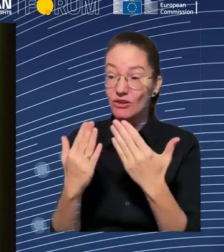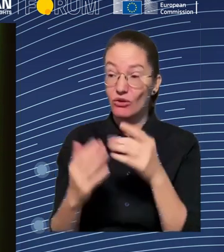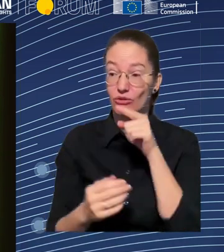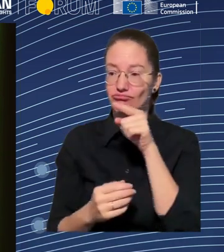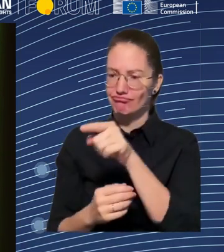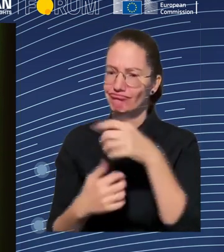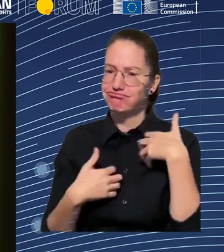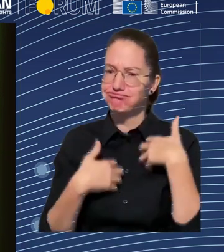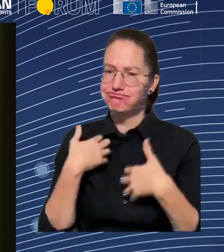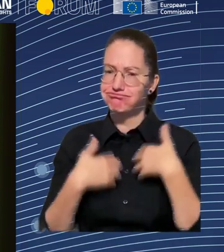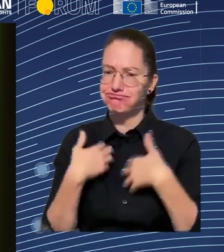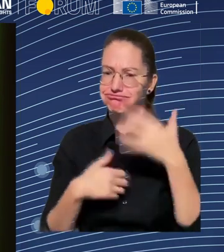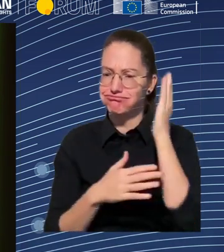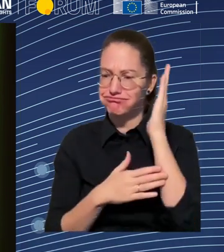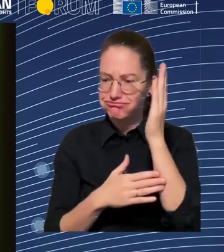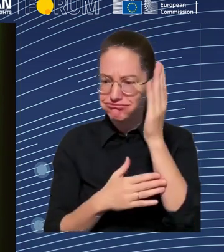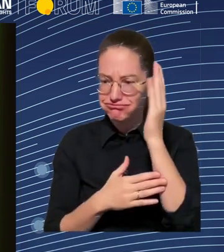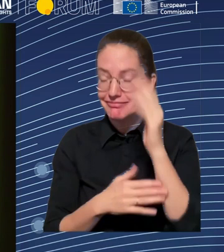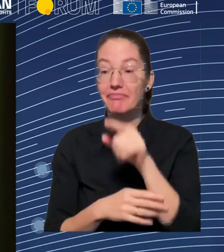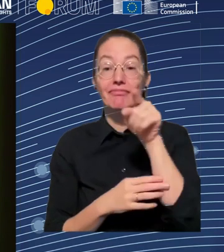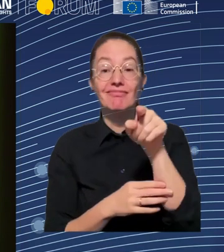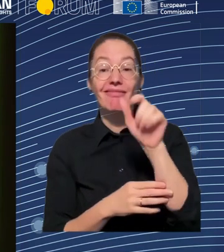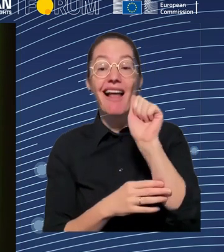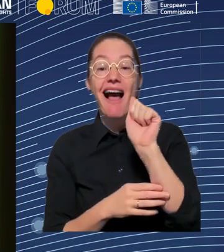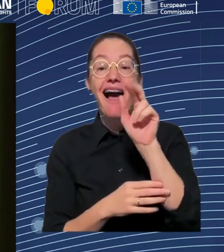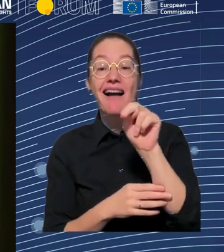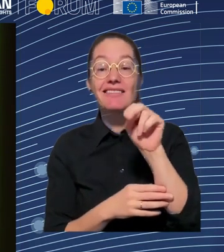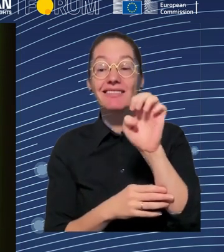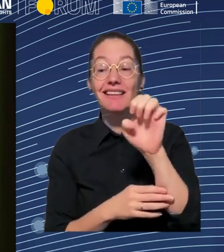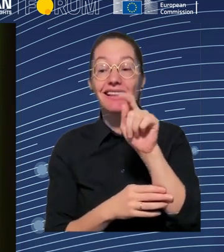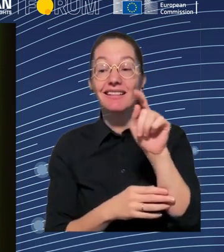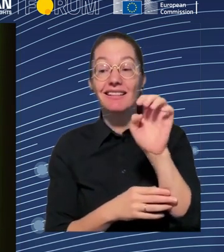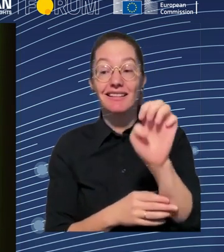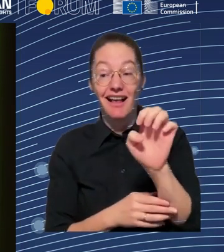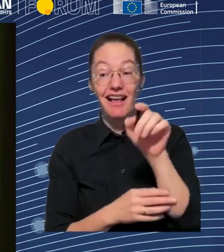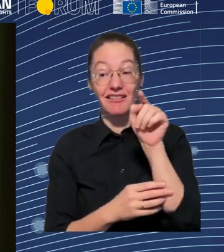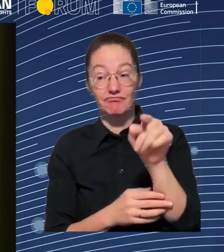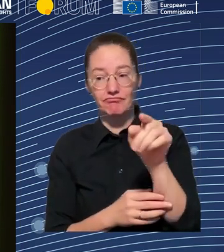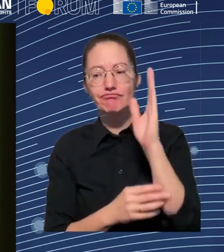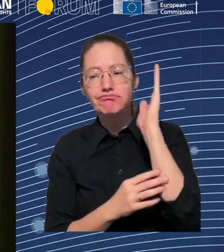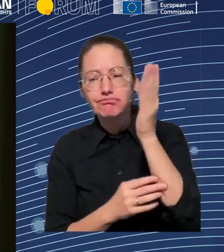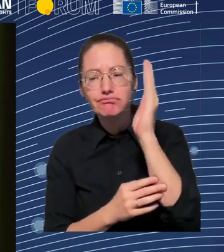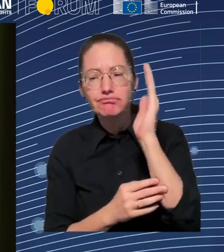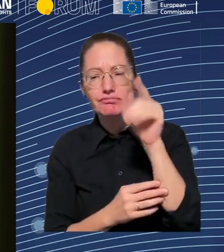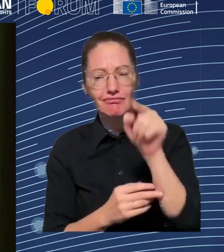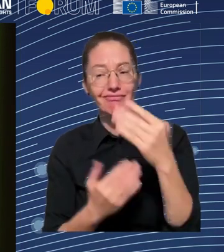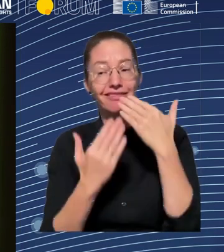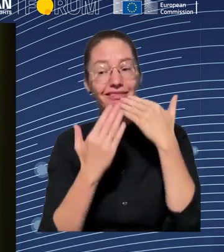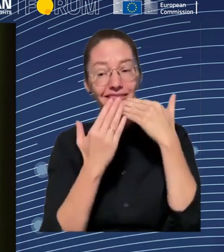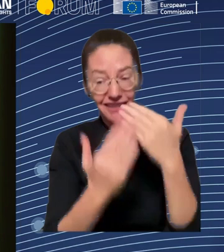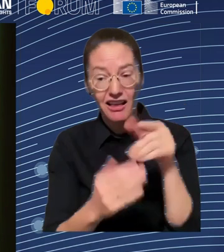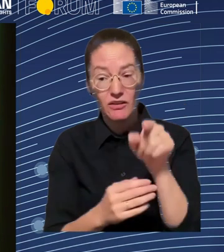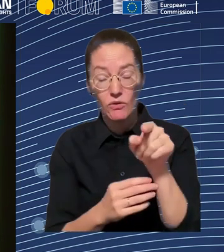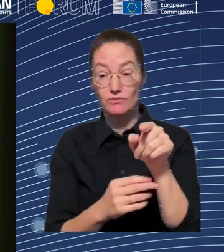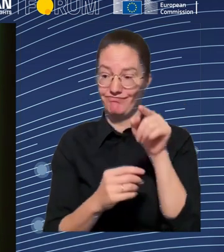speech on the AI in the workplace, and no word about workers and the unions. So, I